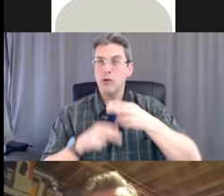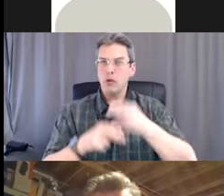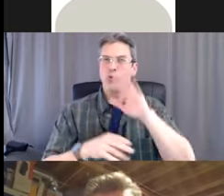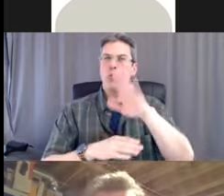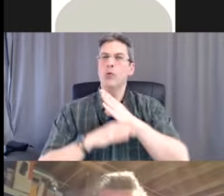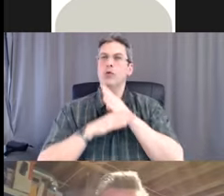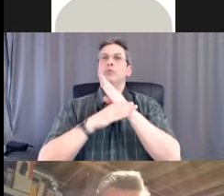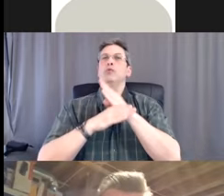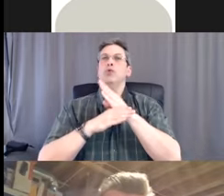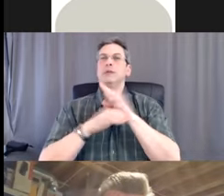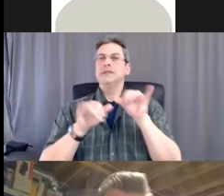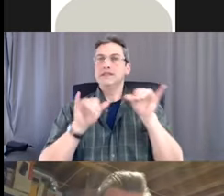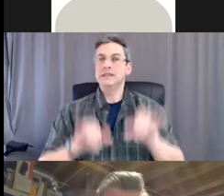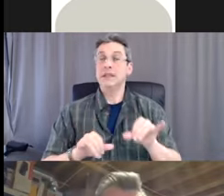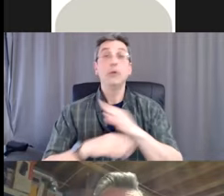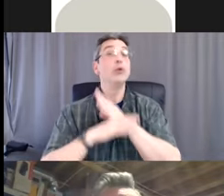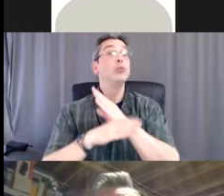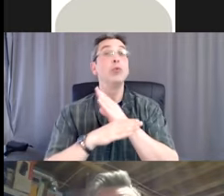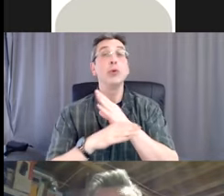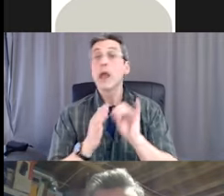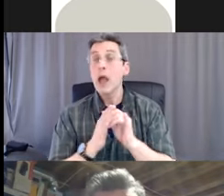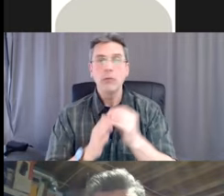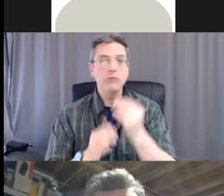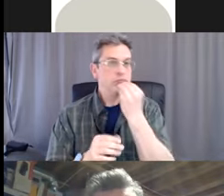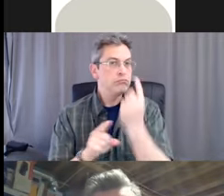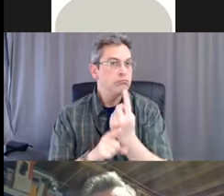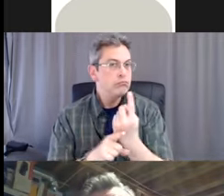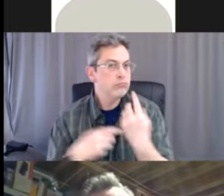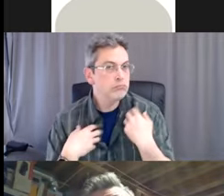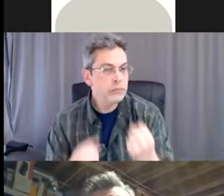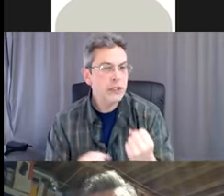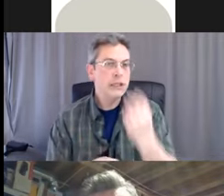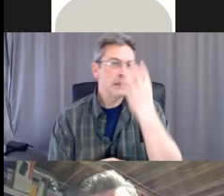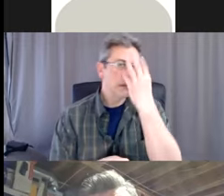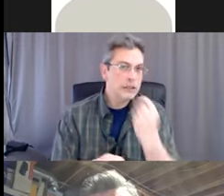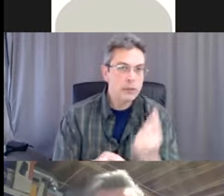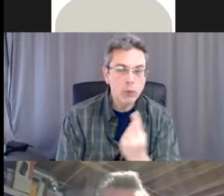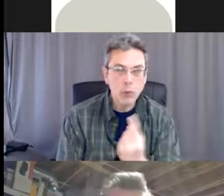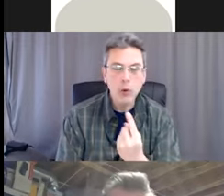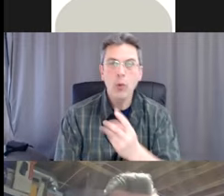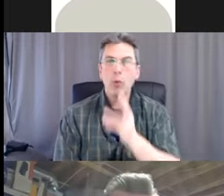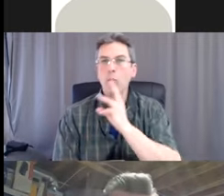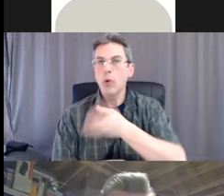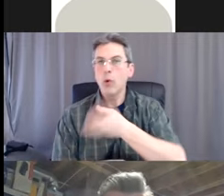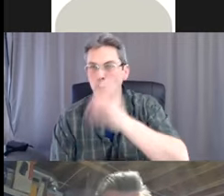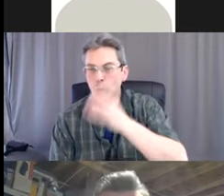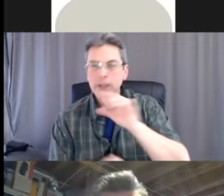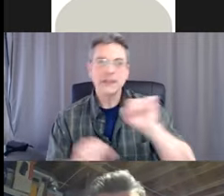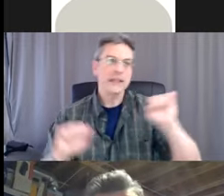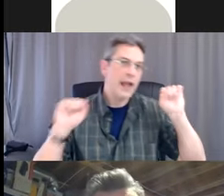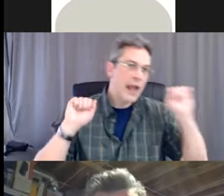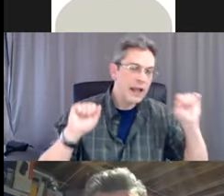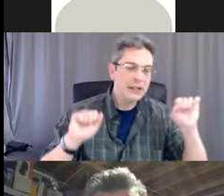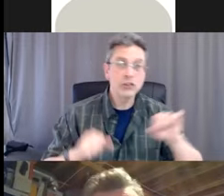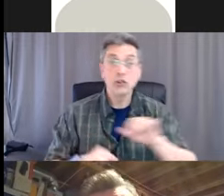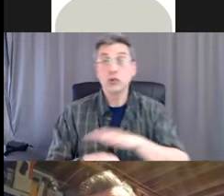to eat properly, rest properly, drink enough water, make sure we exercise, try to de-stress. I know that seems